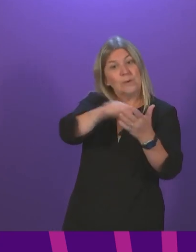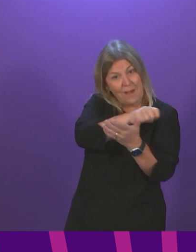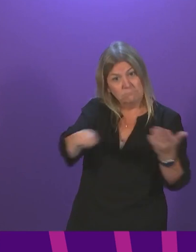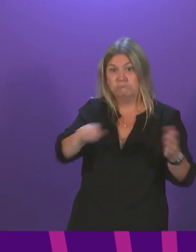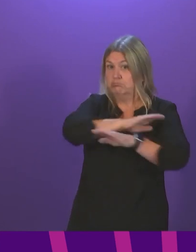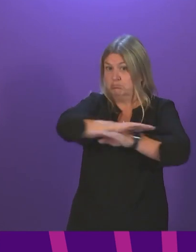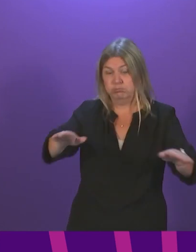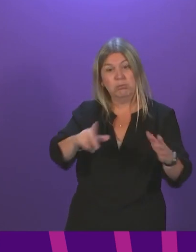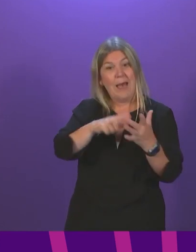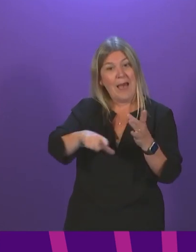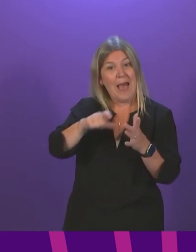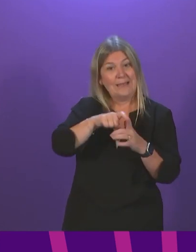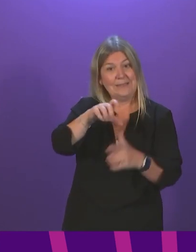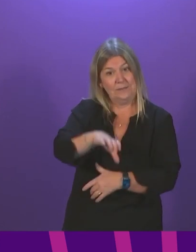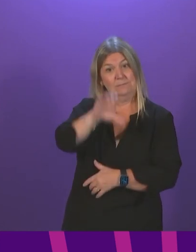Minister.